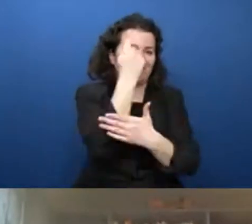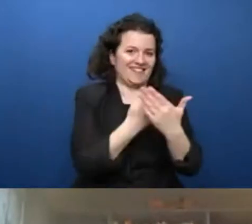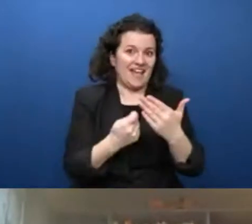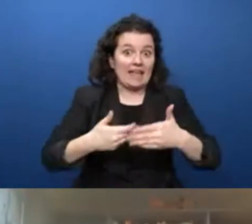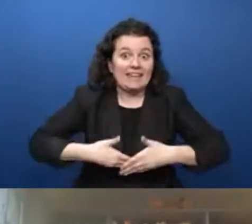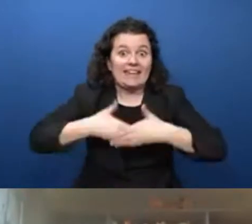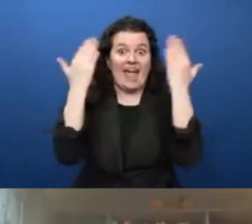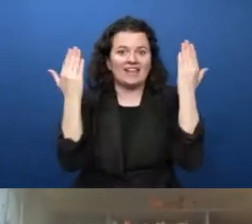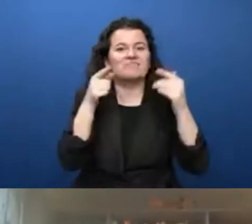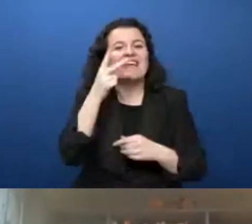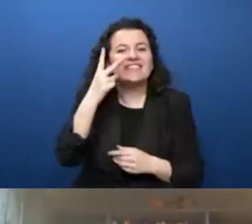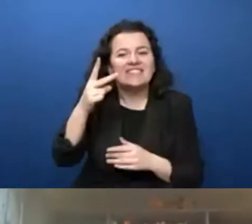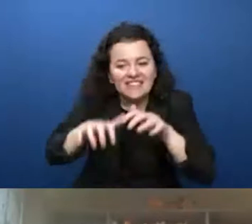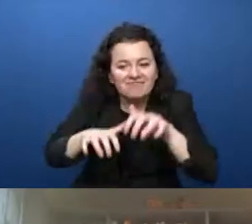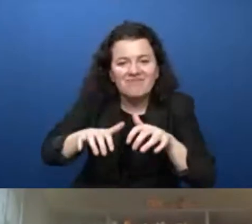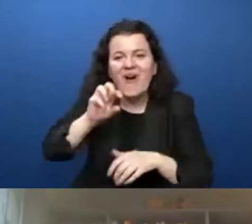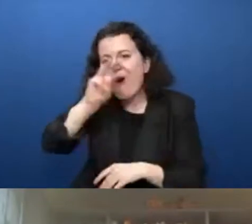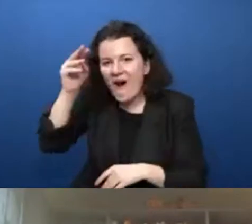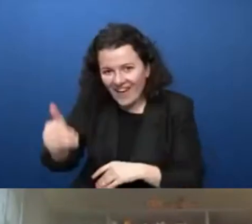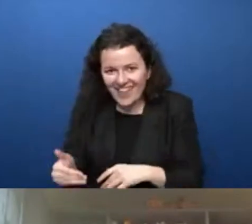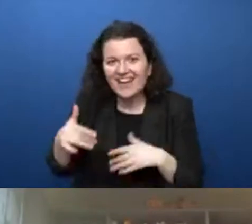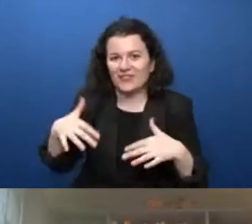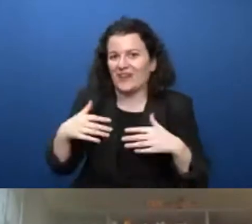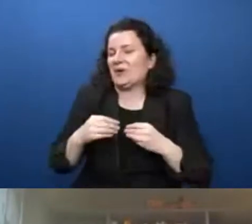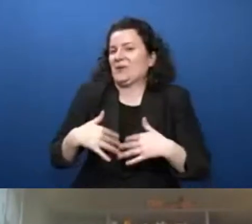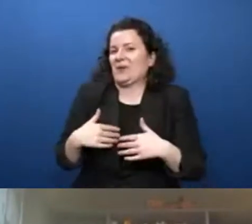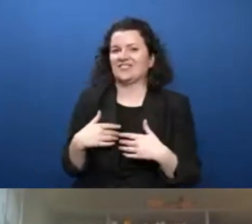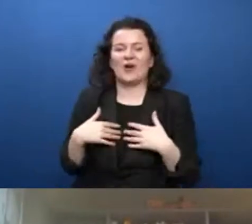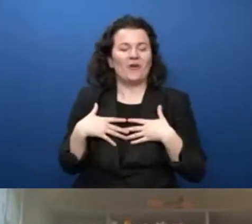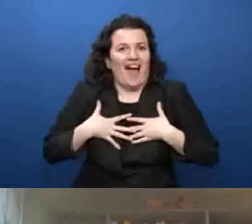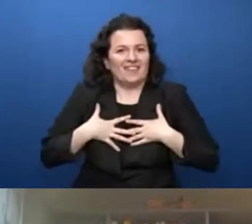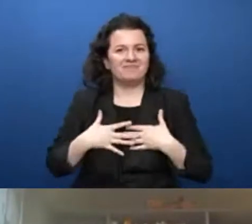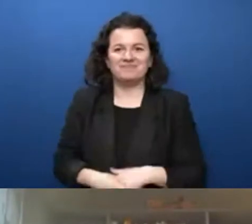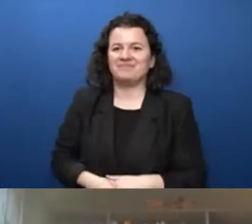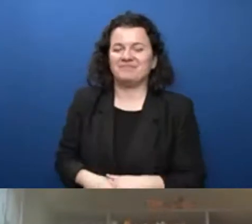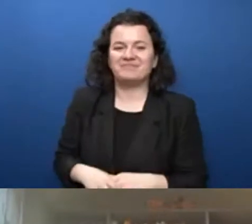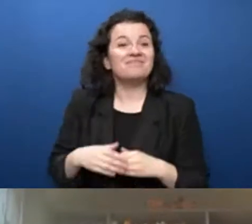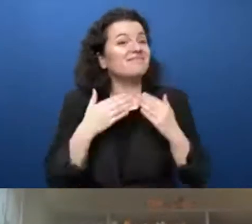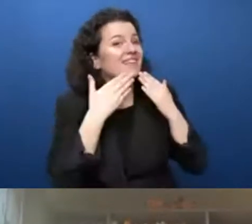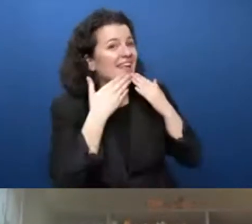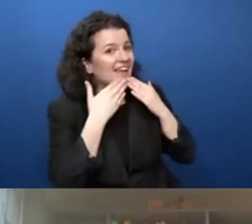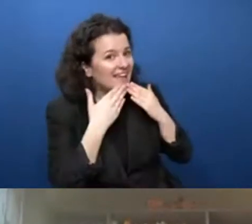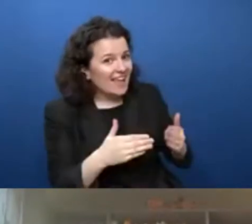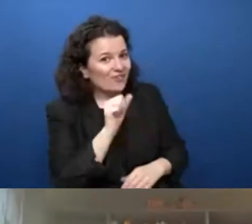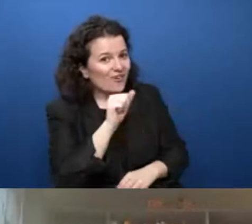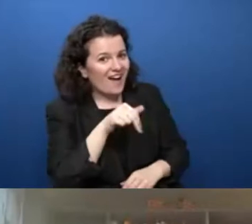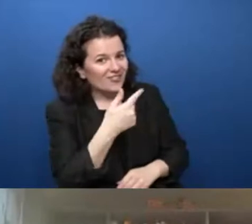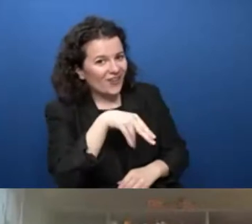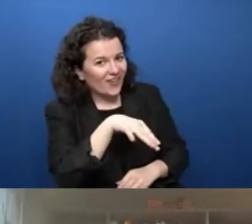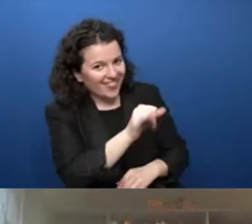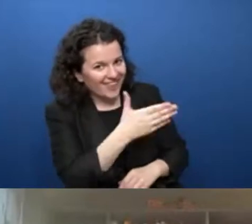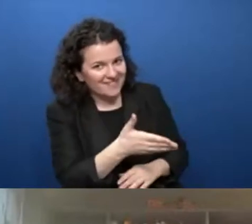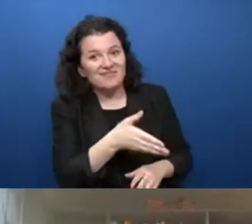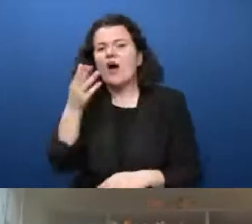Thank you so much, Anthony. And I had a barking dog that I've had removed. Yay. Roland, tell us what